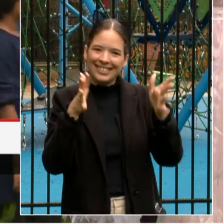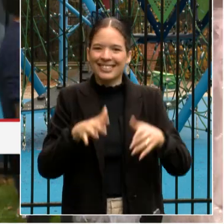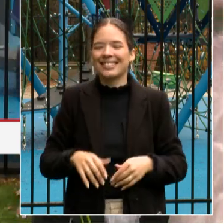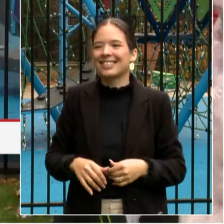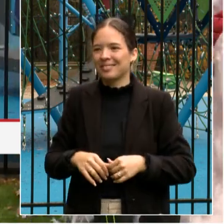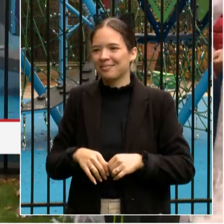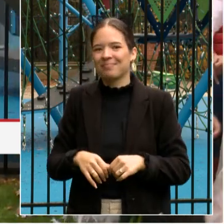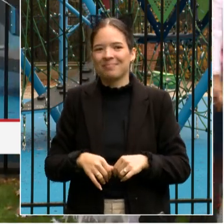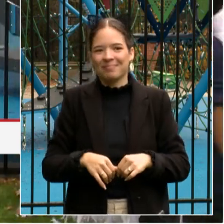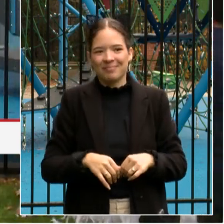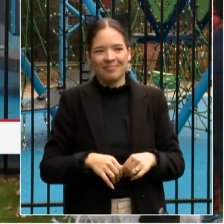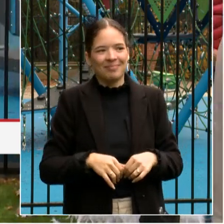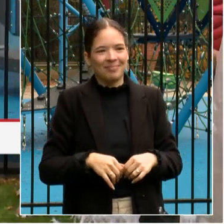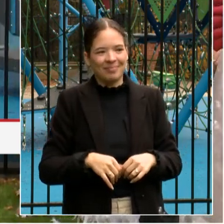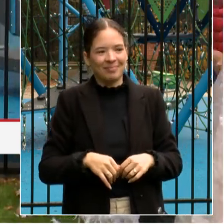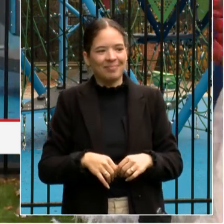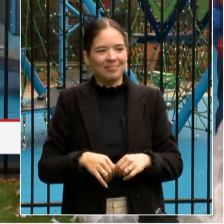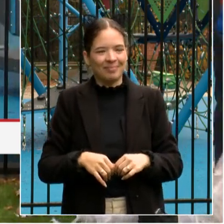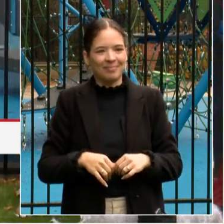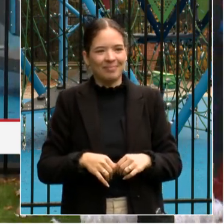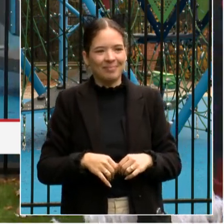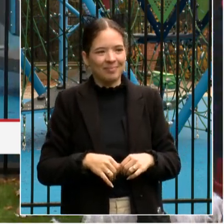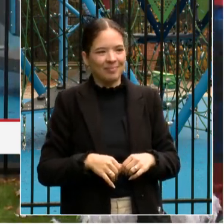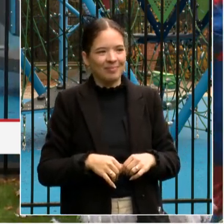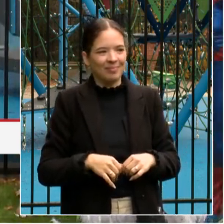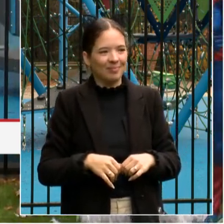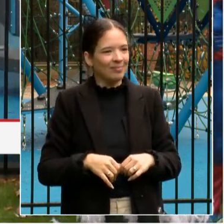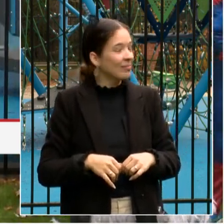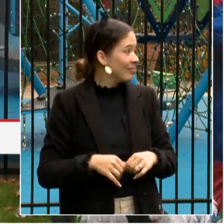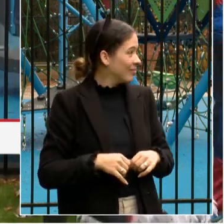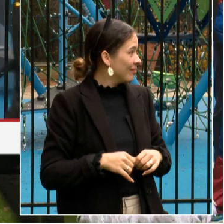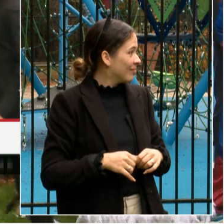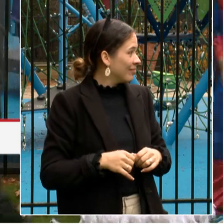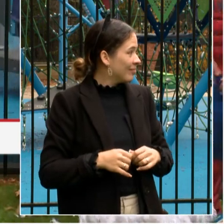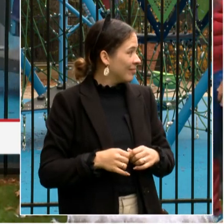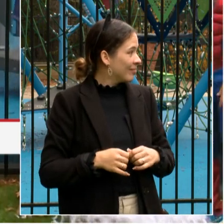Yay! Great job! Yay! That's so good.